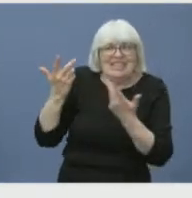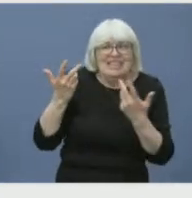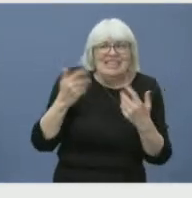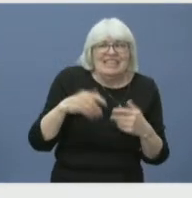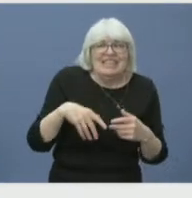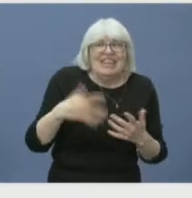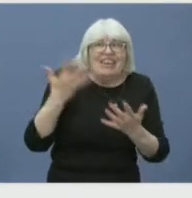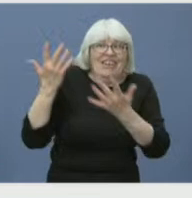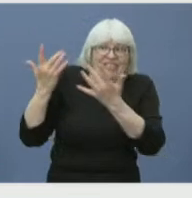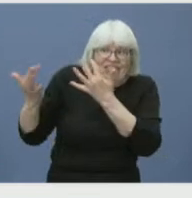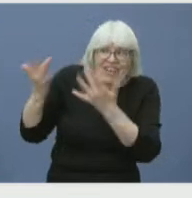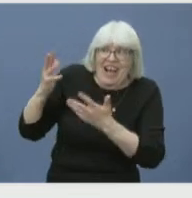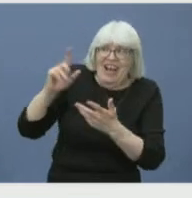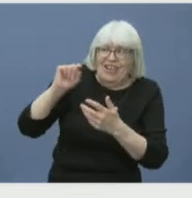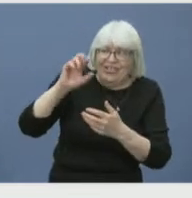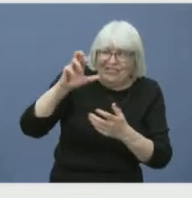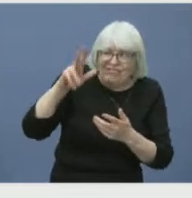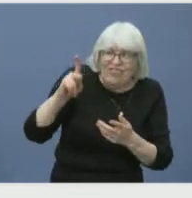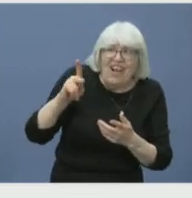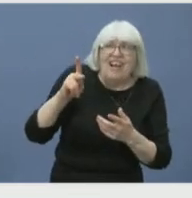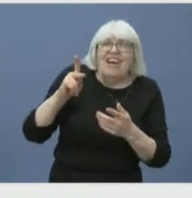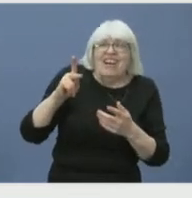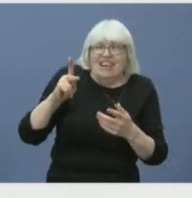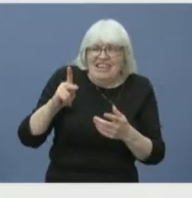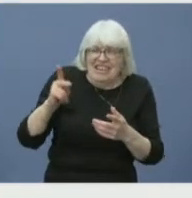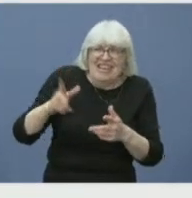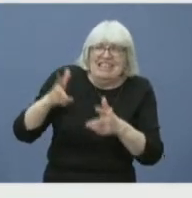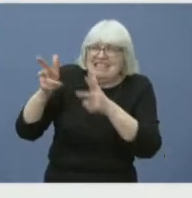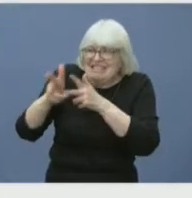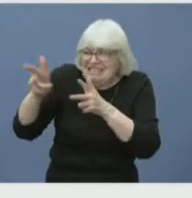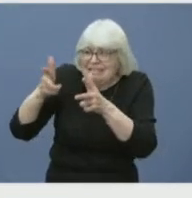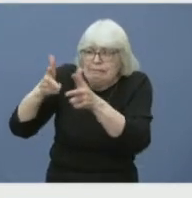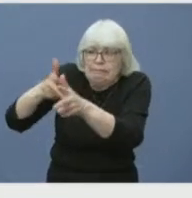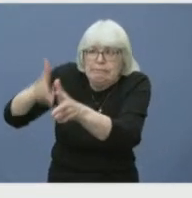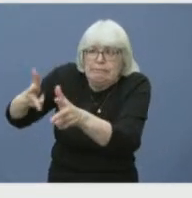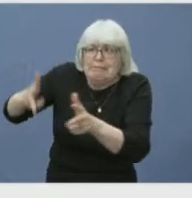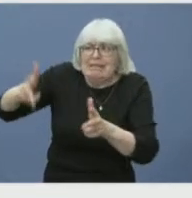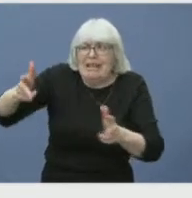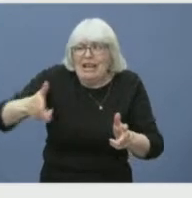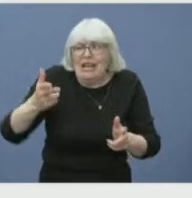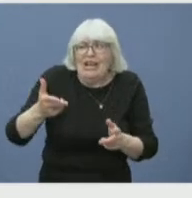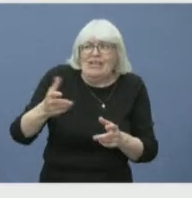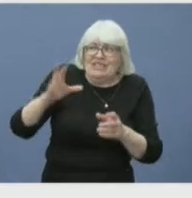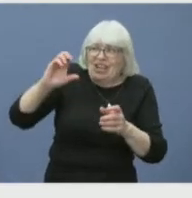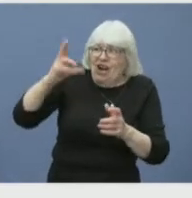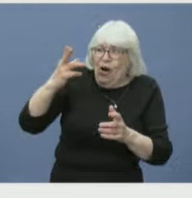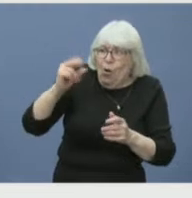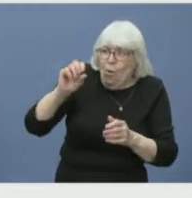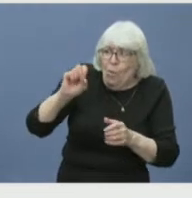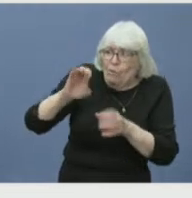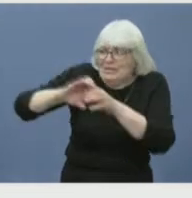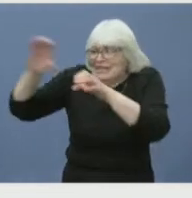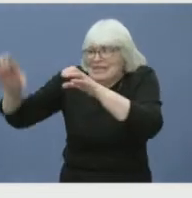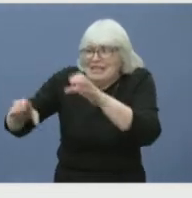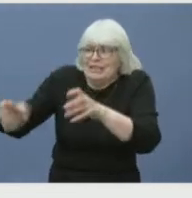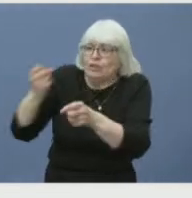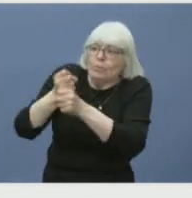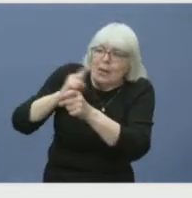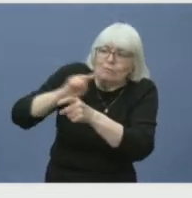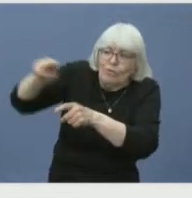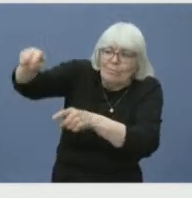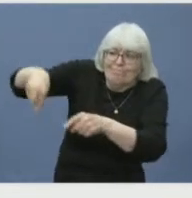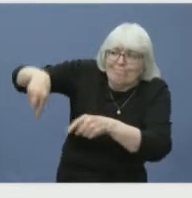and fire hoses running up the road. So it certainly will help in the process, but we'll leave that to